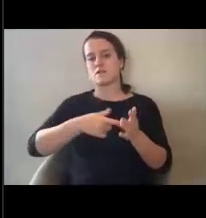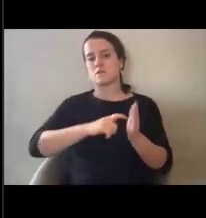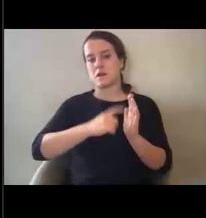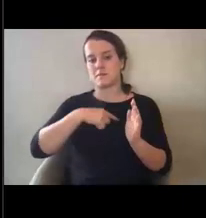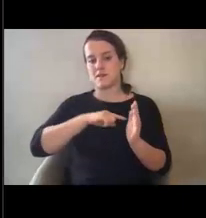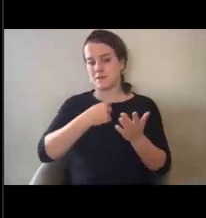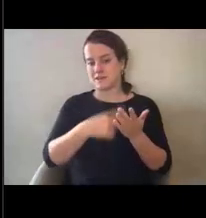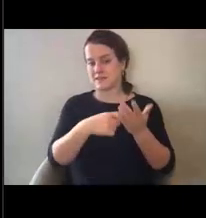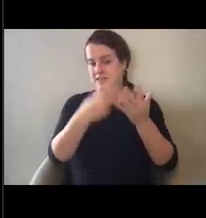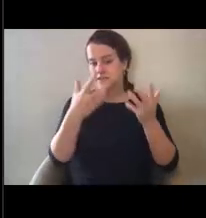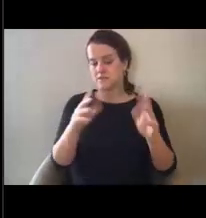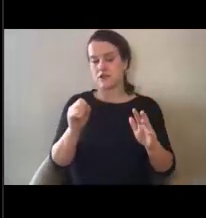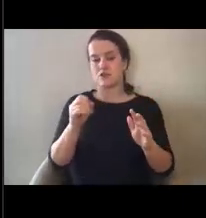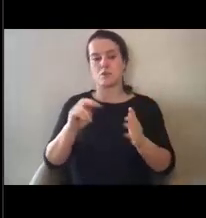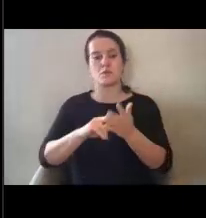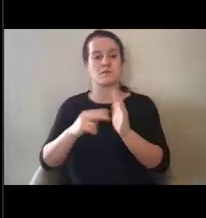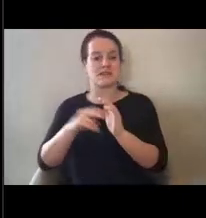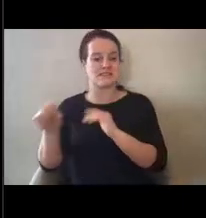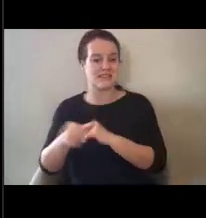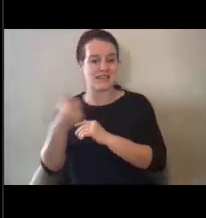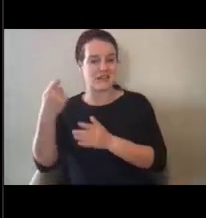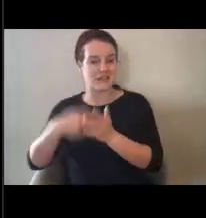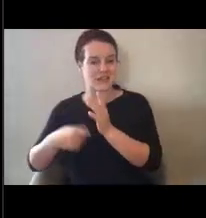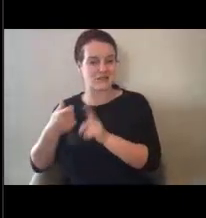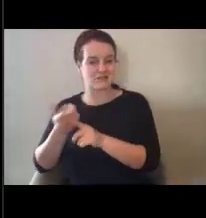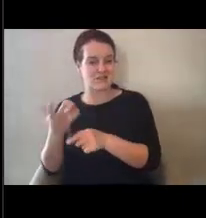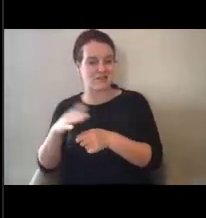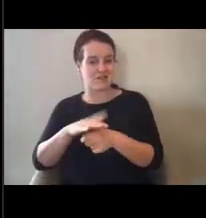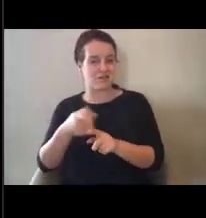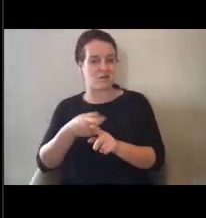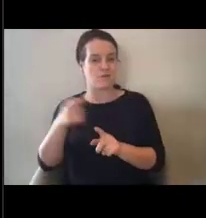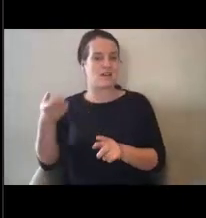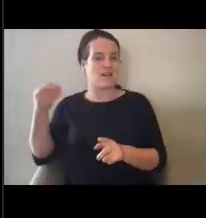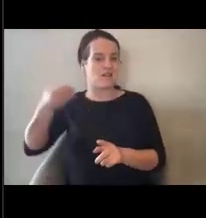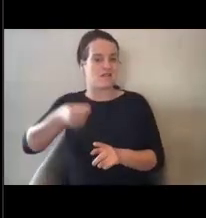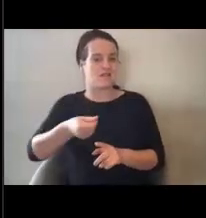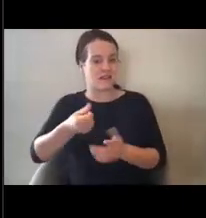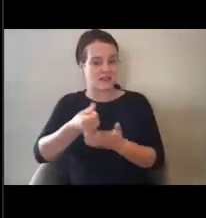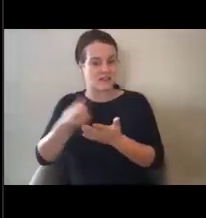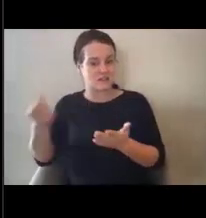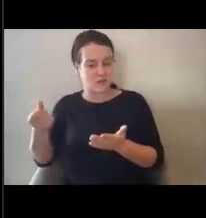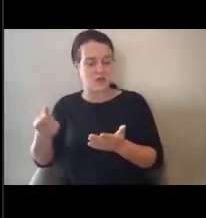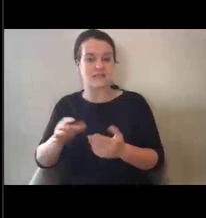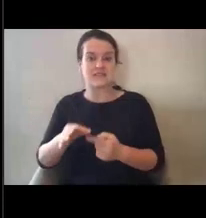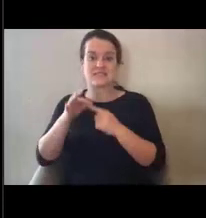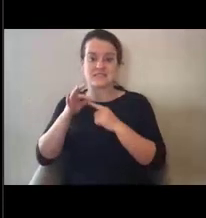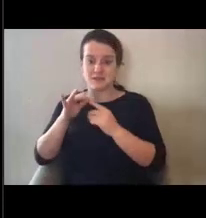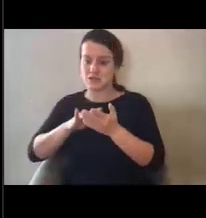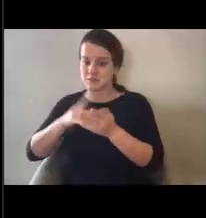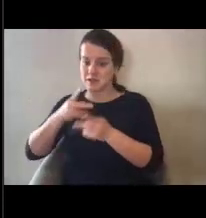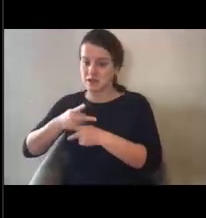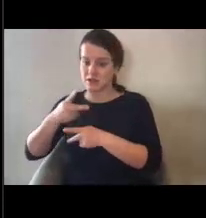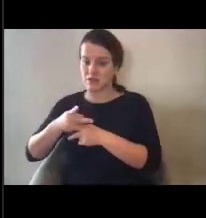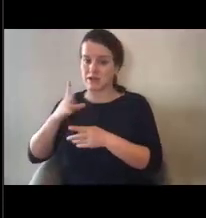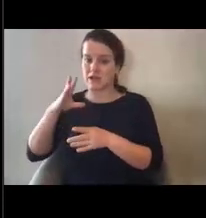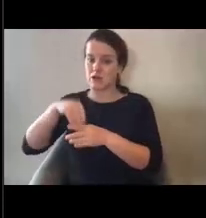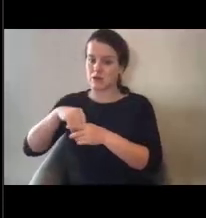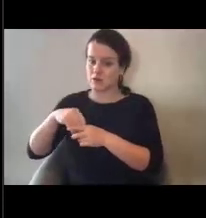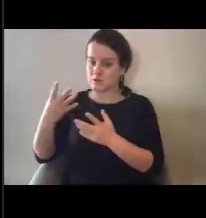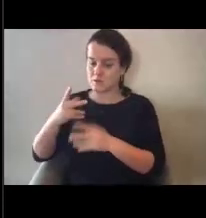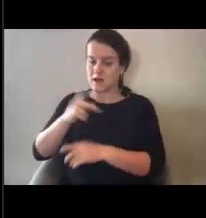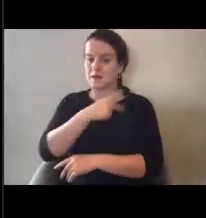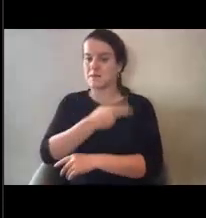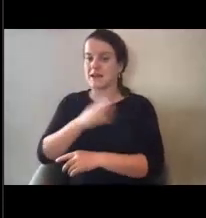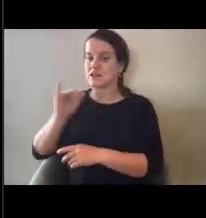earlier. So any costs that would be covered by another funding source, um, and particular to medical care, that would include, um, patient